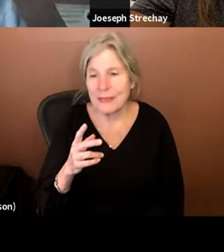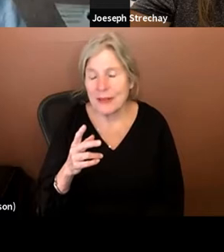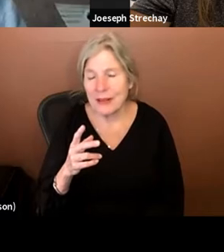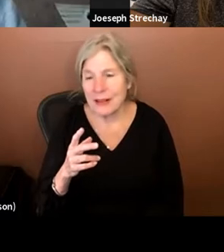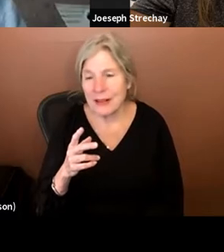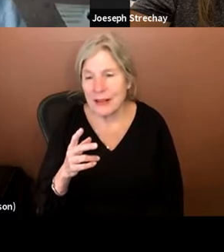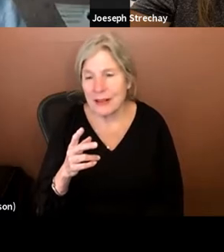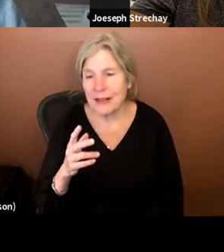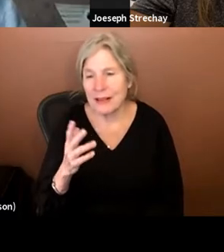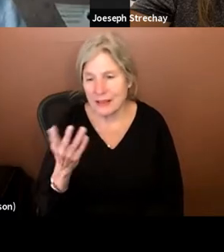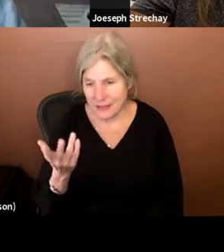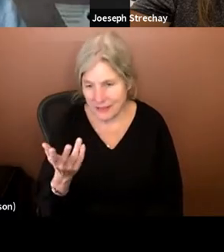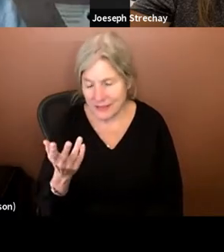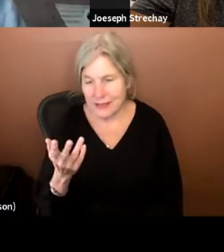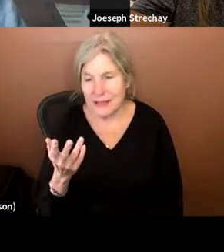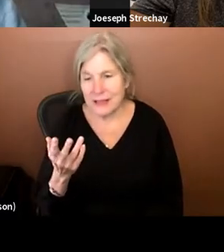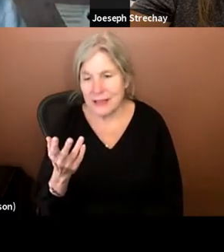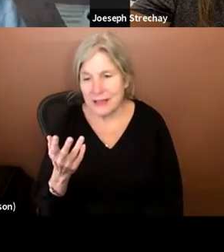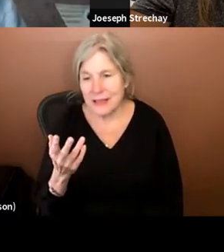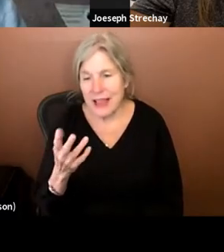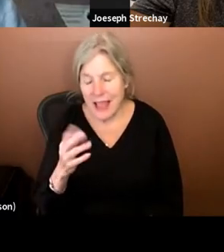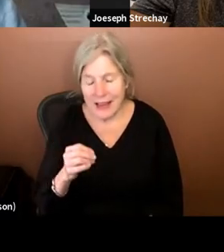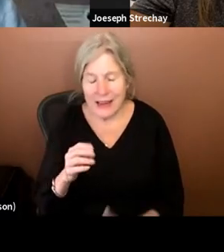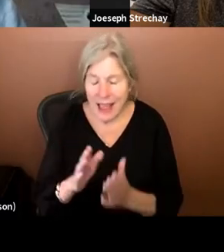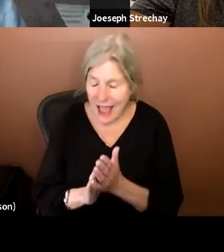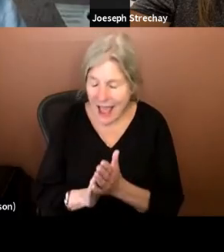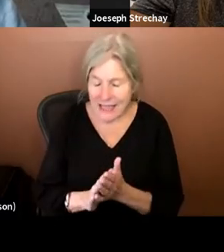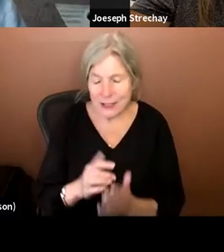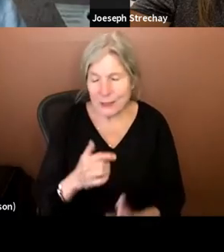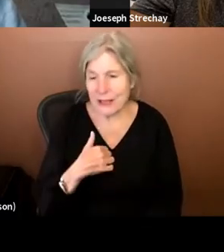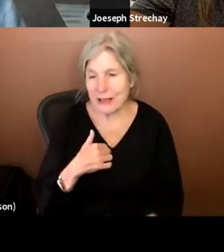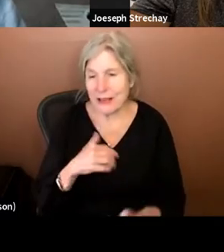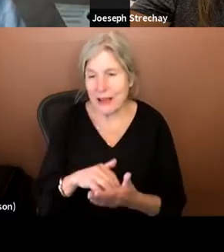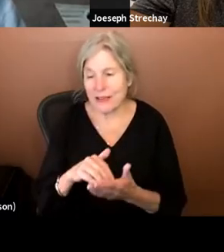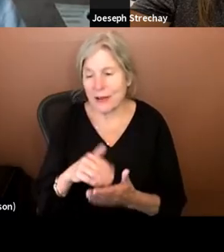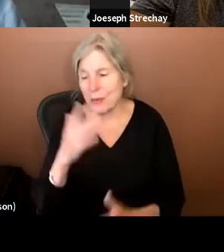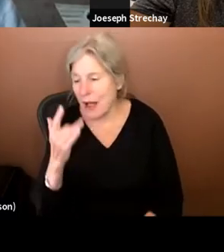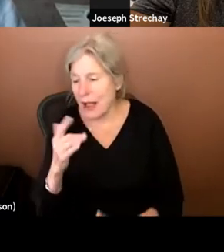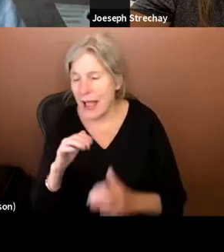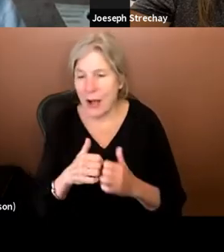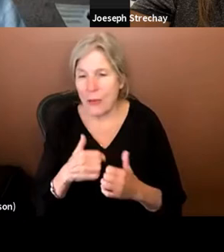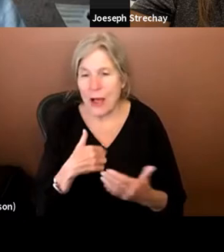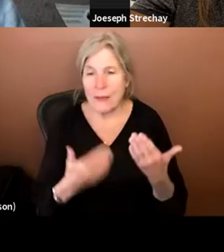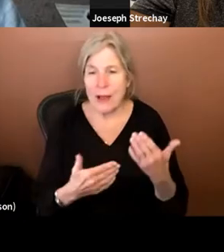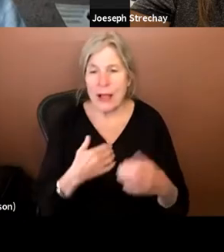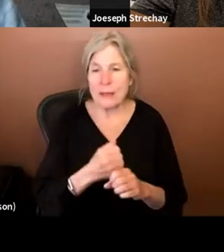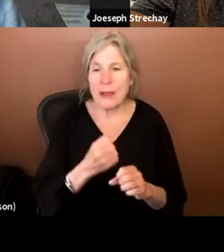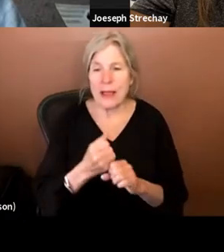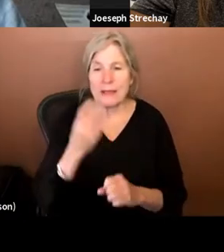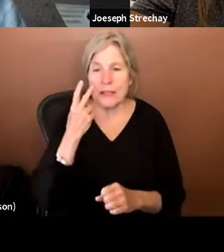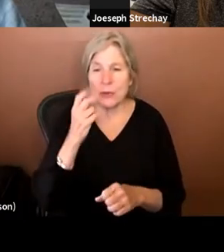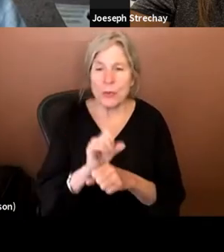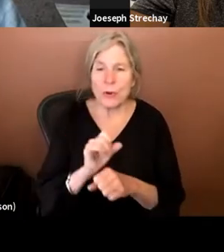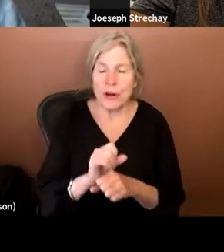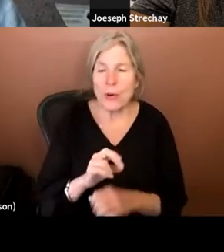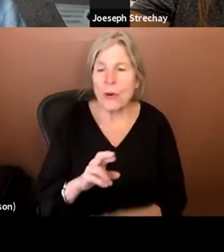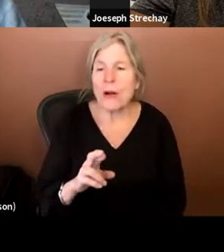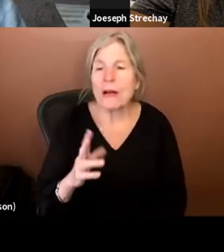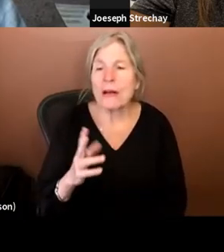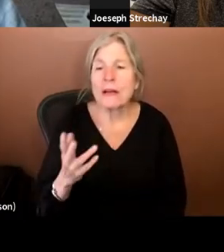sort of to my, to my doorstep, this question of why and how I might make visual work or visually